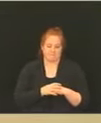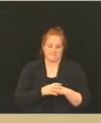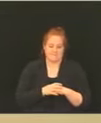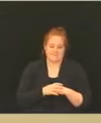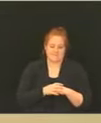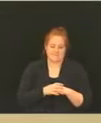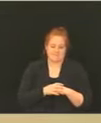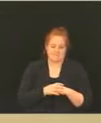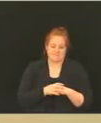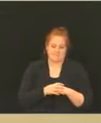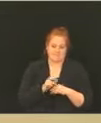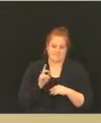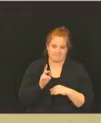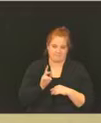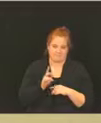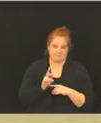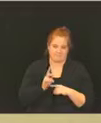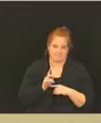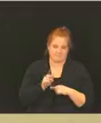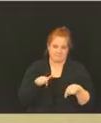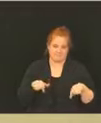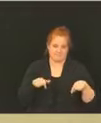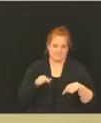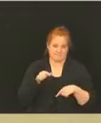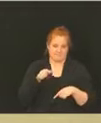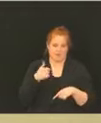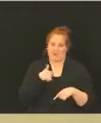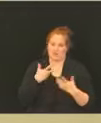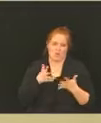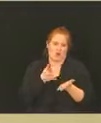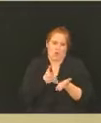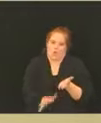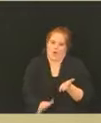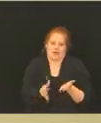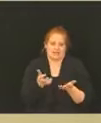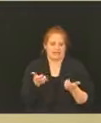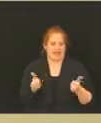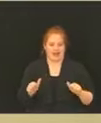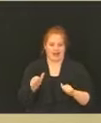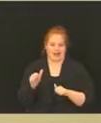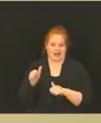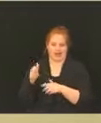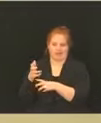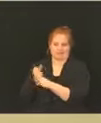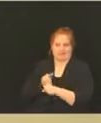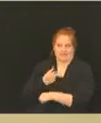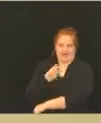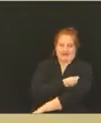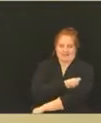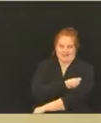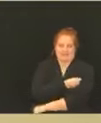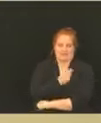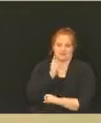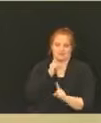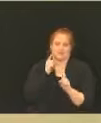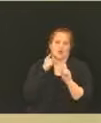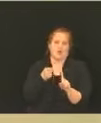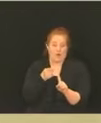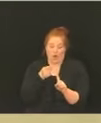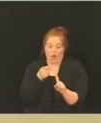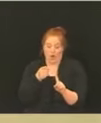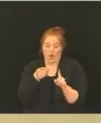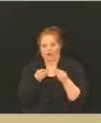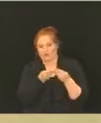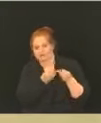we don't want any vaccine dose to be wasted, and so the goal is to get the vaccine into as many